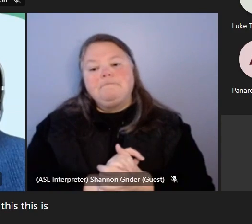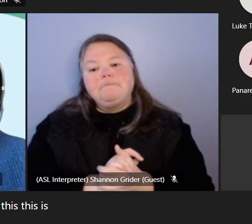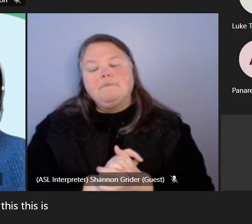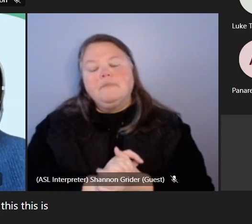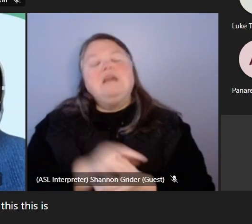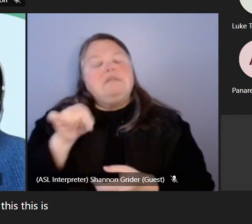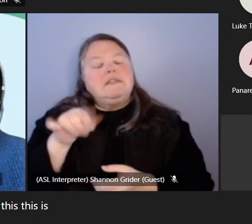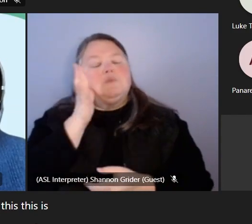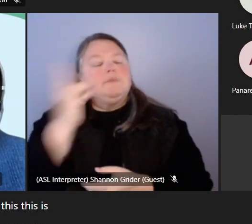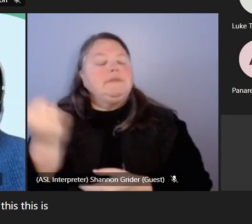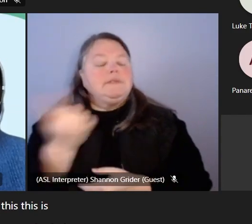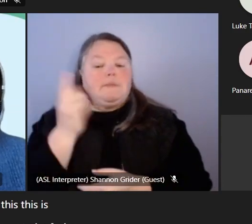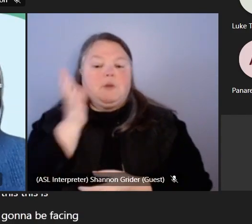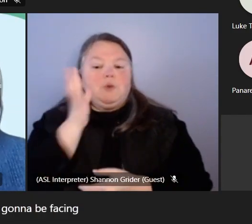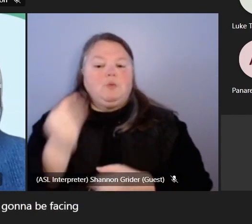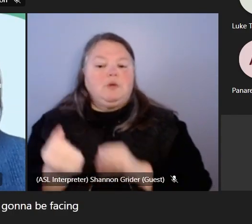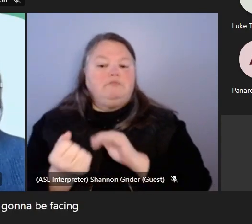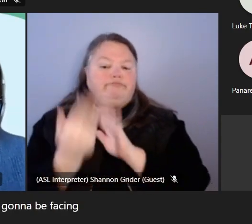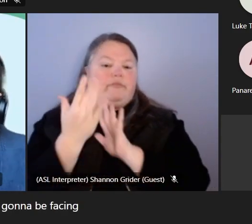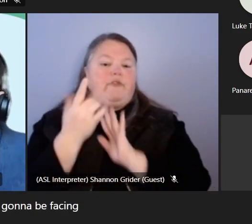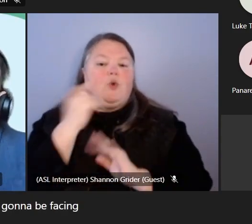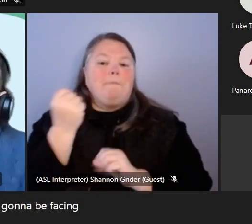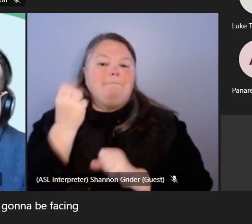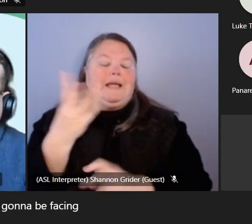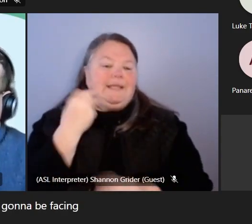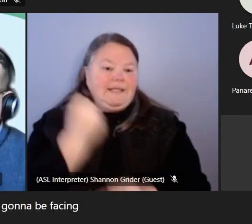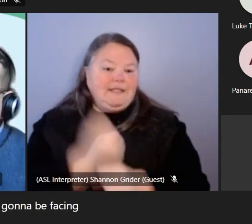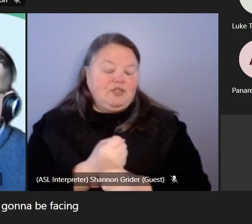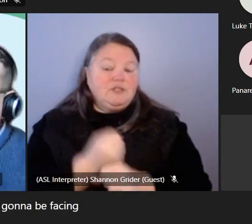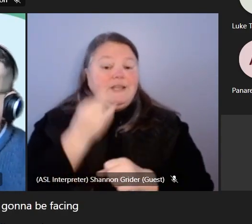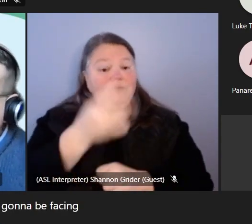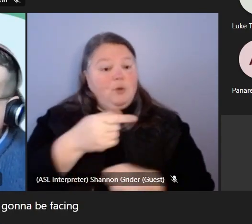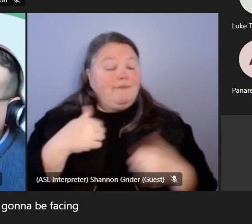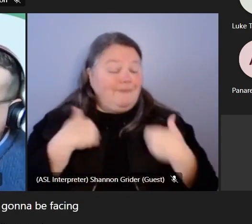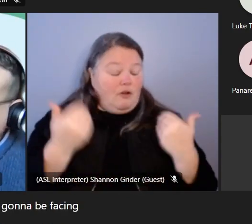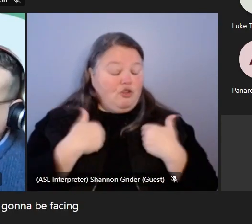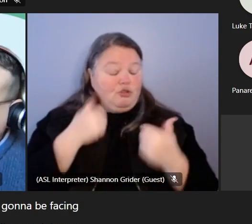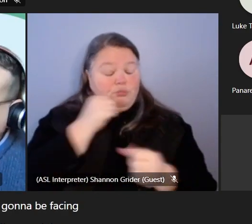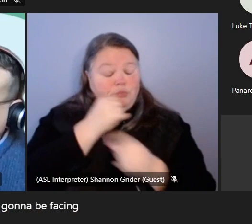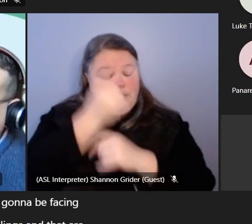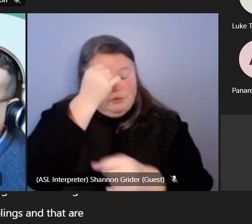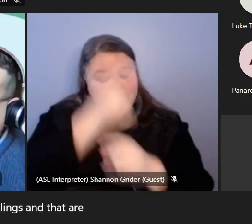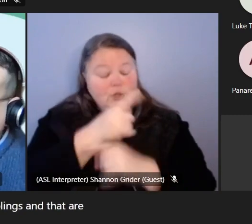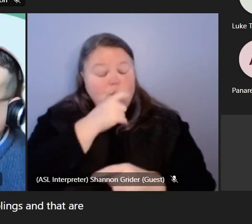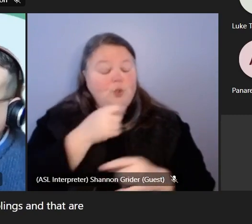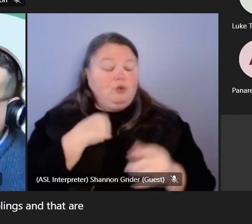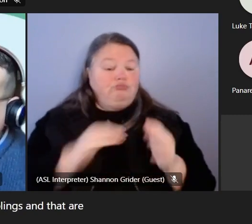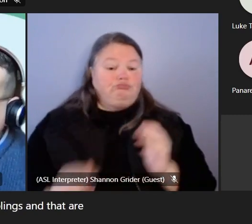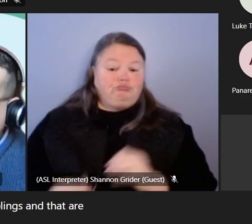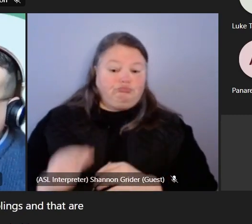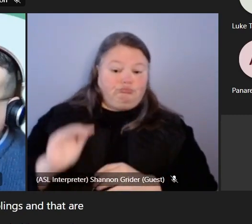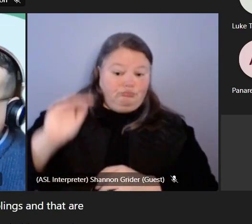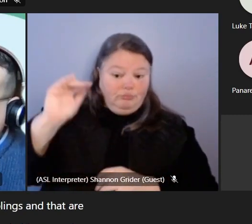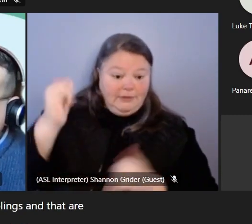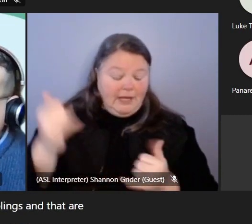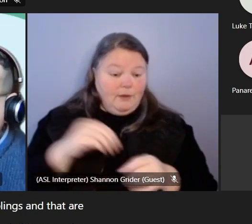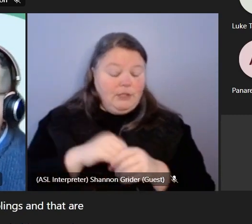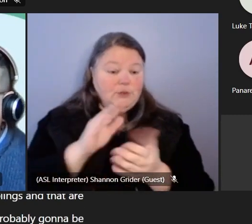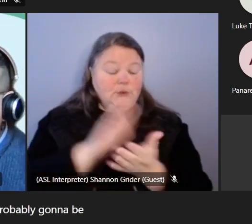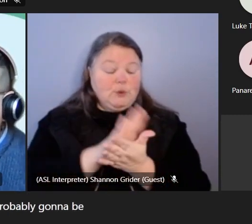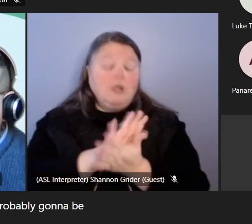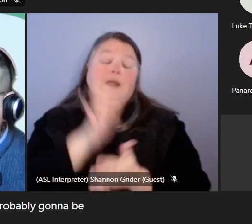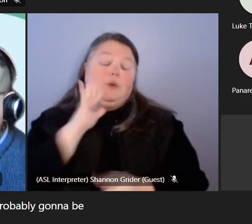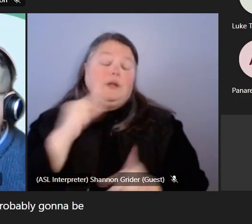something that we're going to be facing for many years um so if you have younger siblings and that are going through the school system this is probably going to be something that